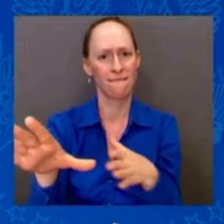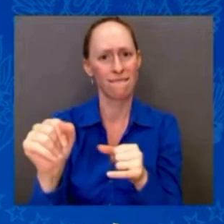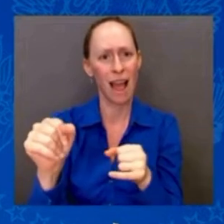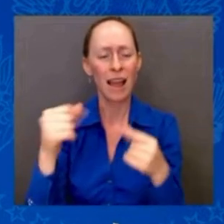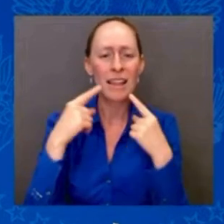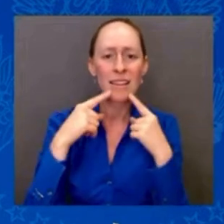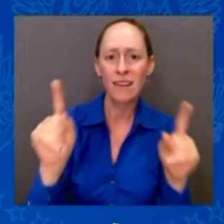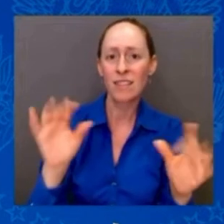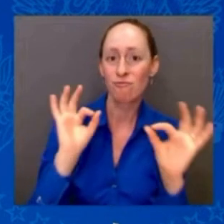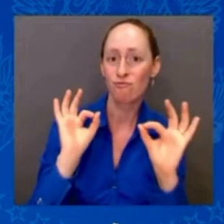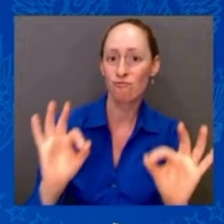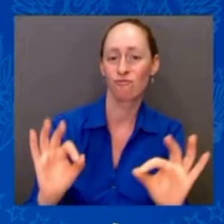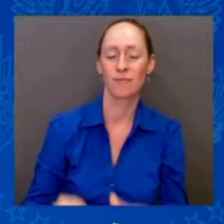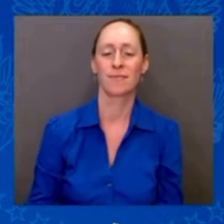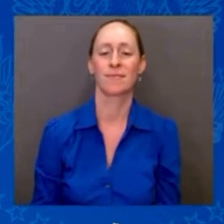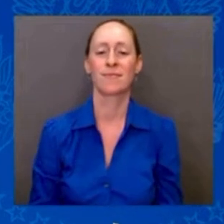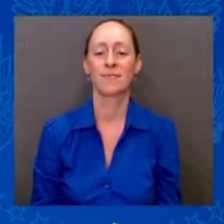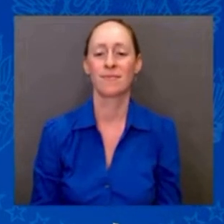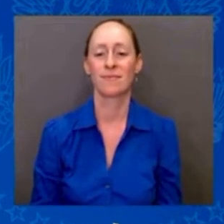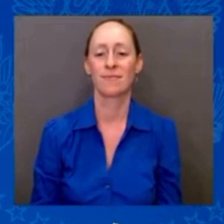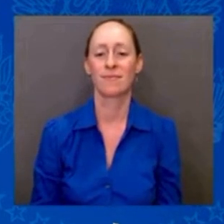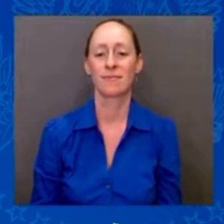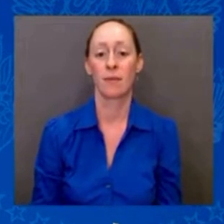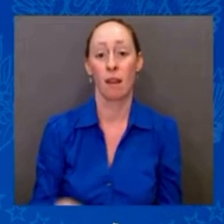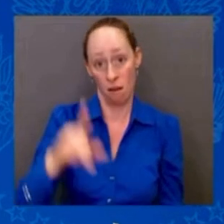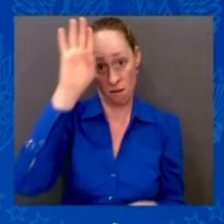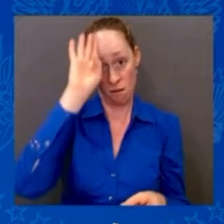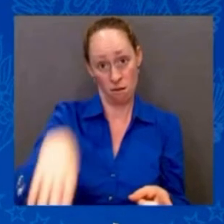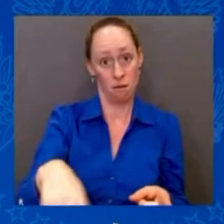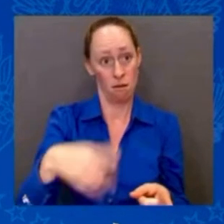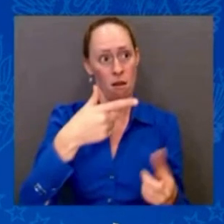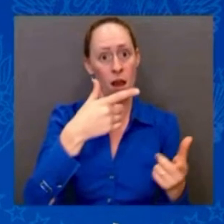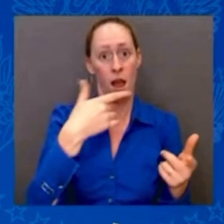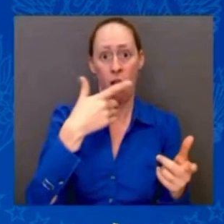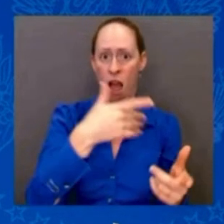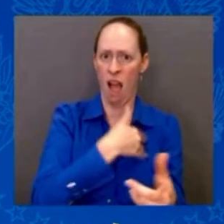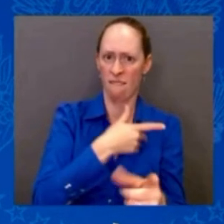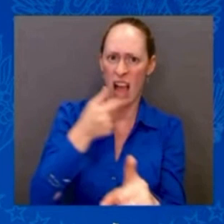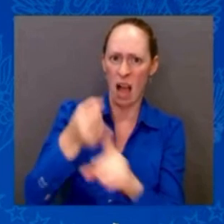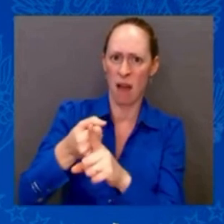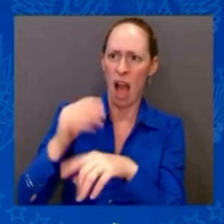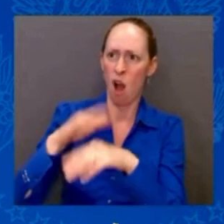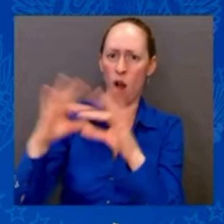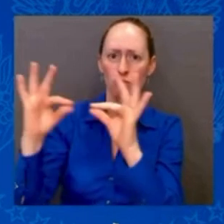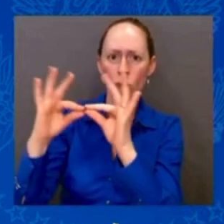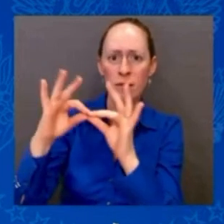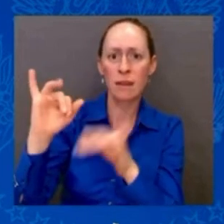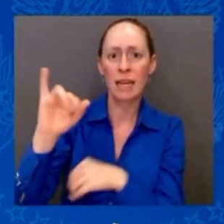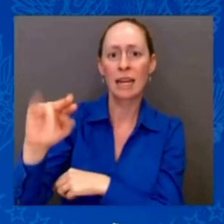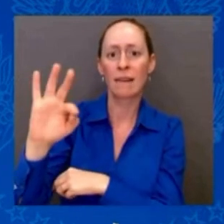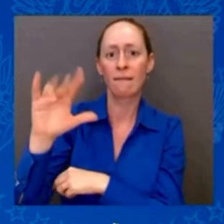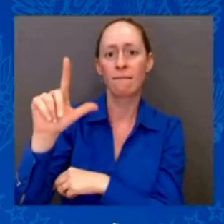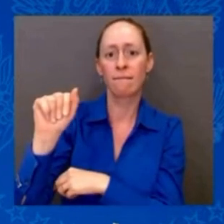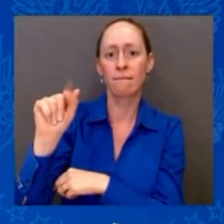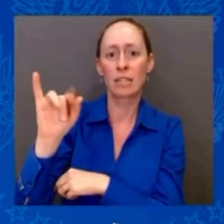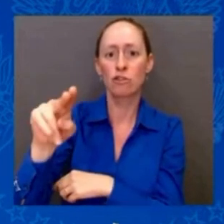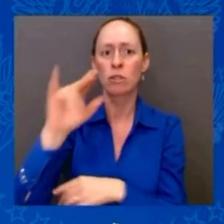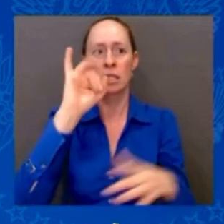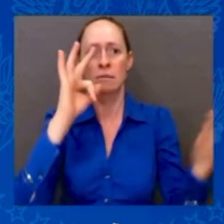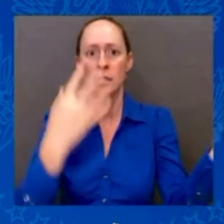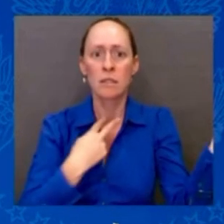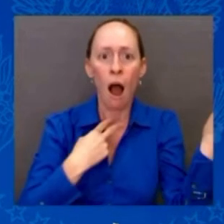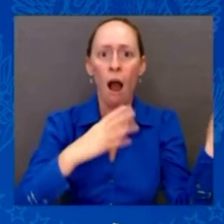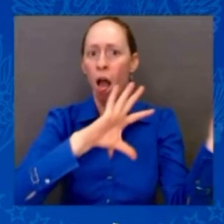goods through supply chains goes up, inflation goes up. Strengthening supply chains and — strengthen supply